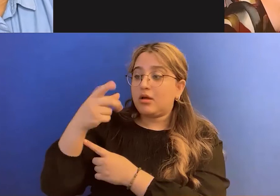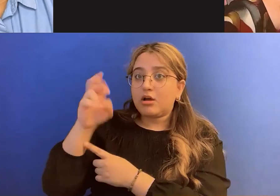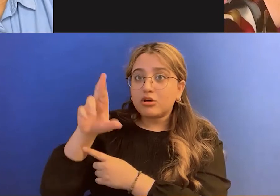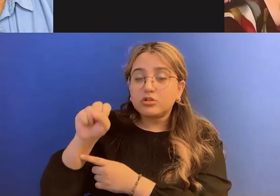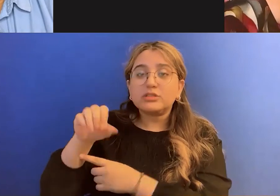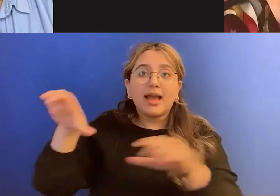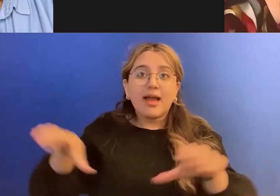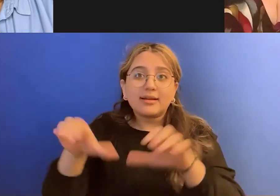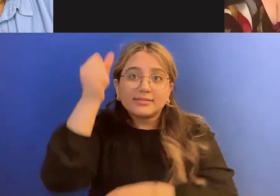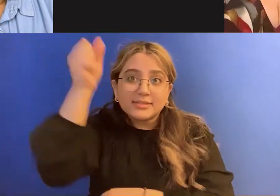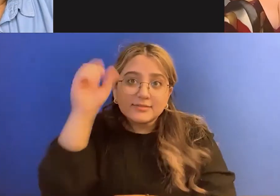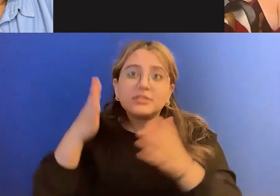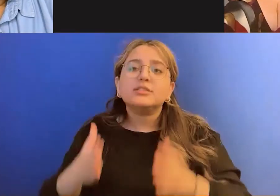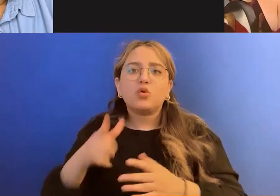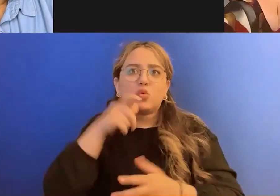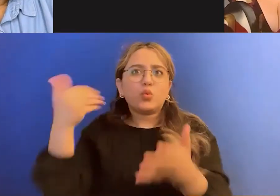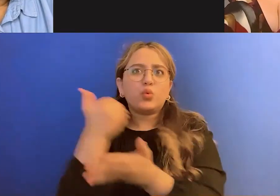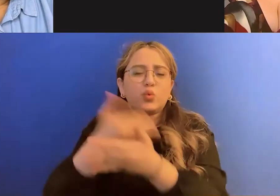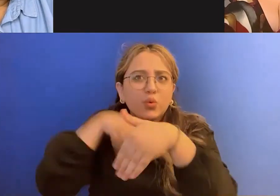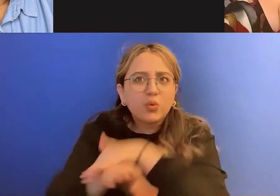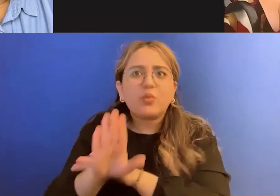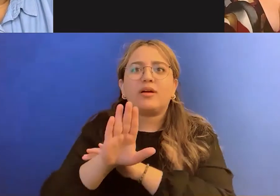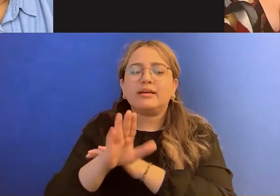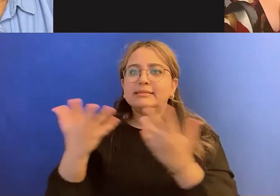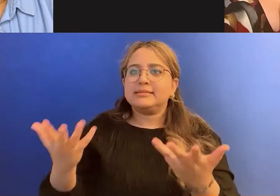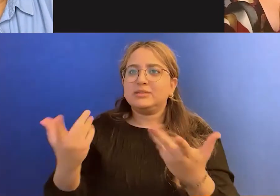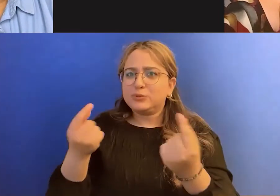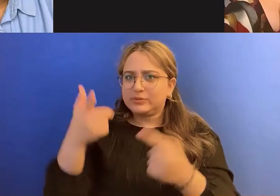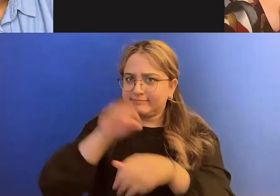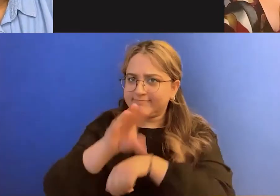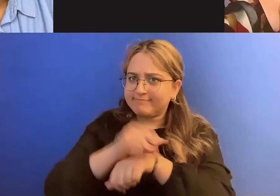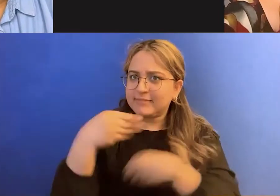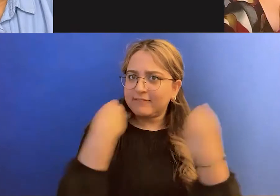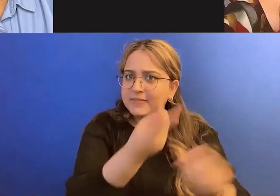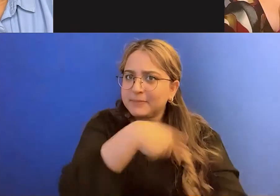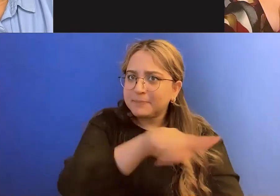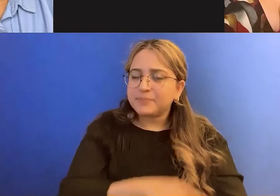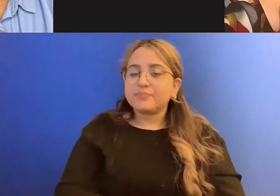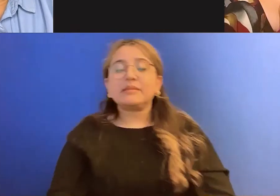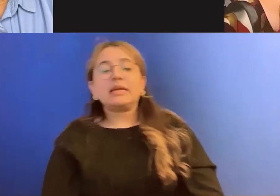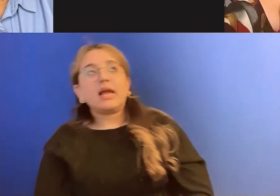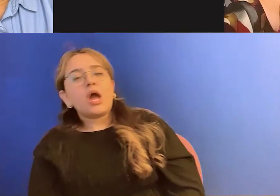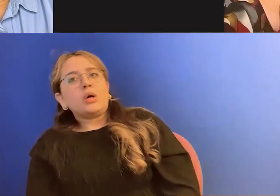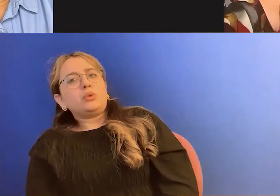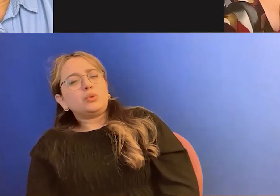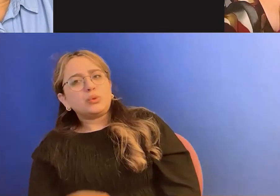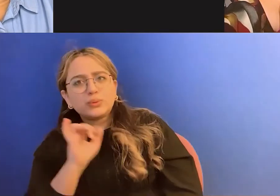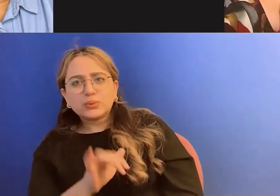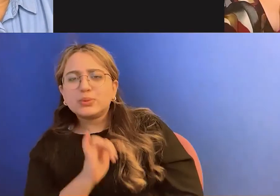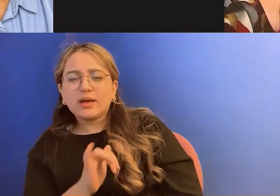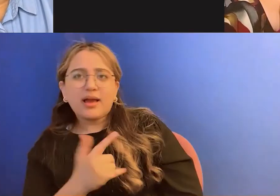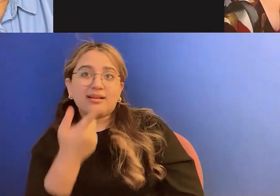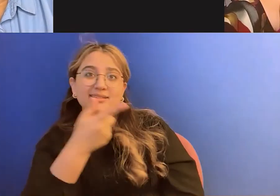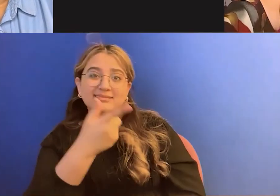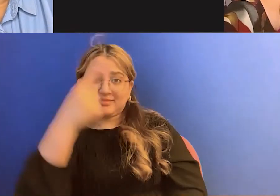Oh, um, I would say don't get caught up with the numbers. Um, please just